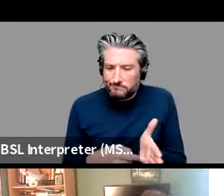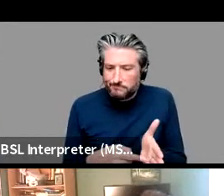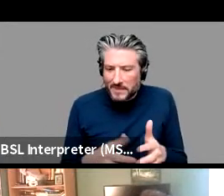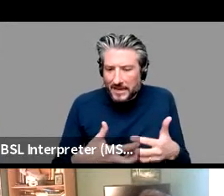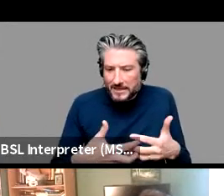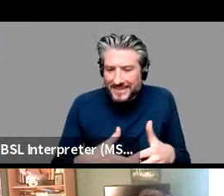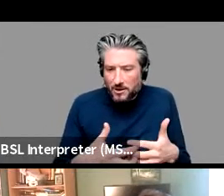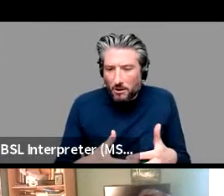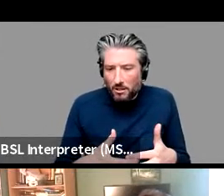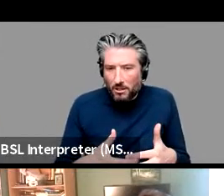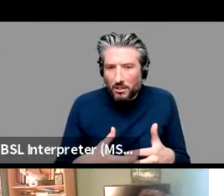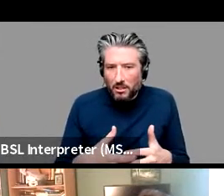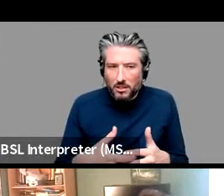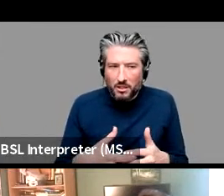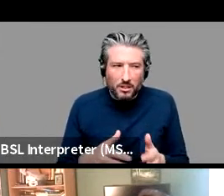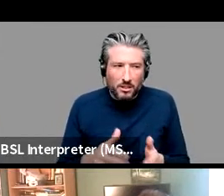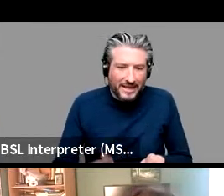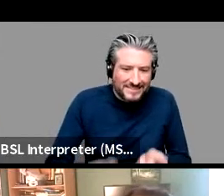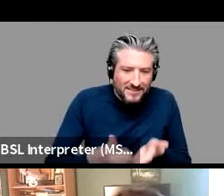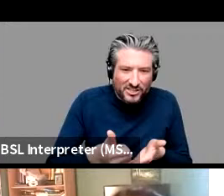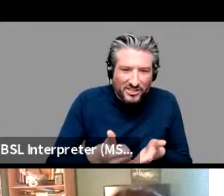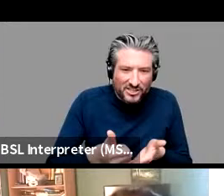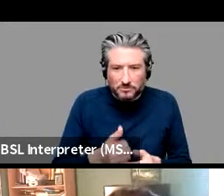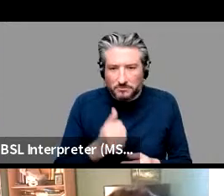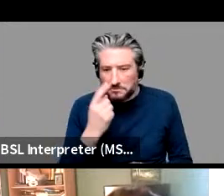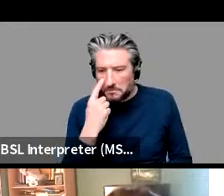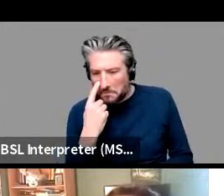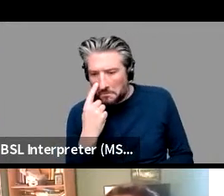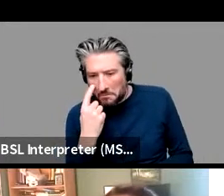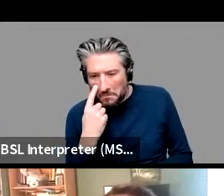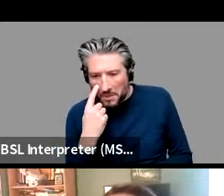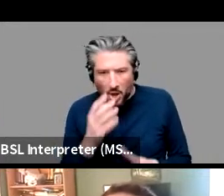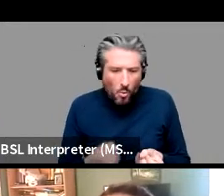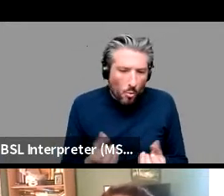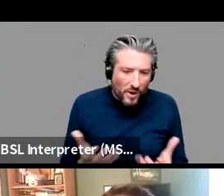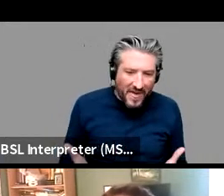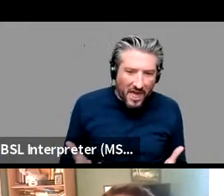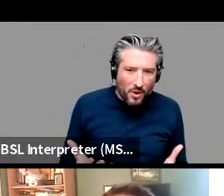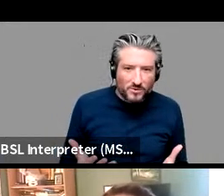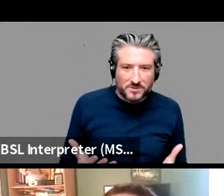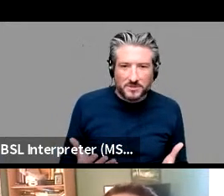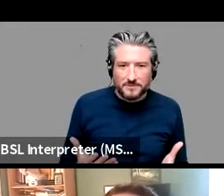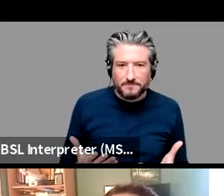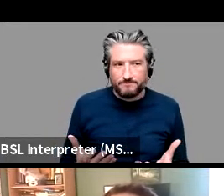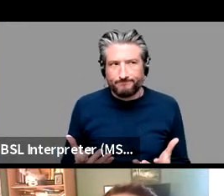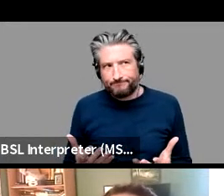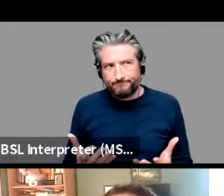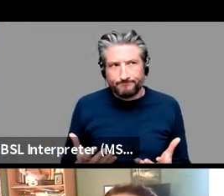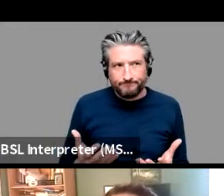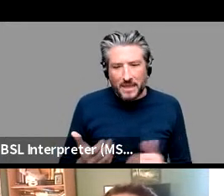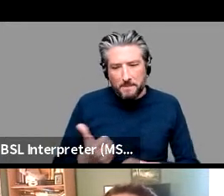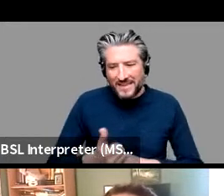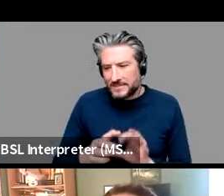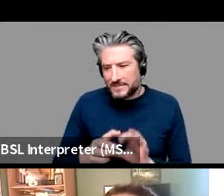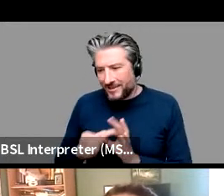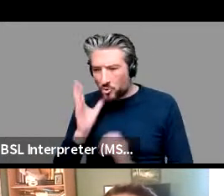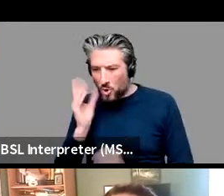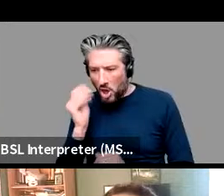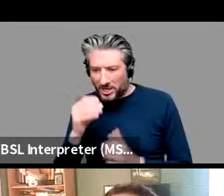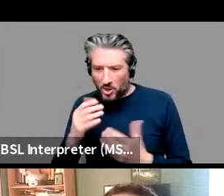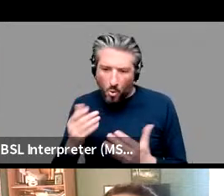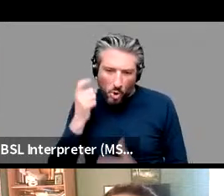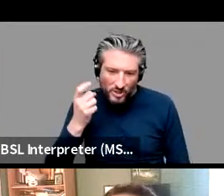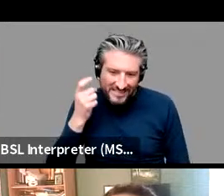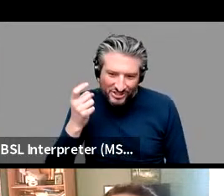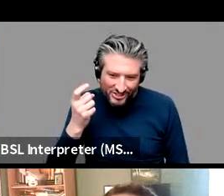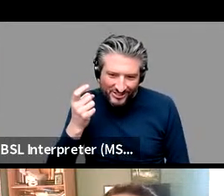interventions that have no basis in in learning or in cognition so in a sense i would